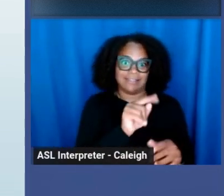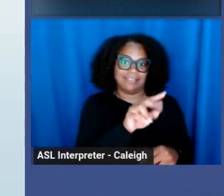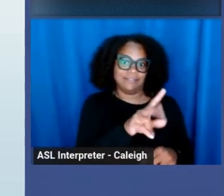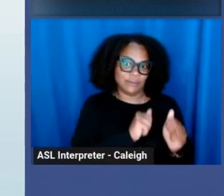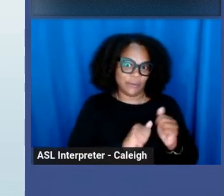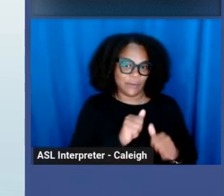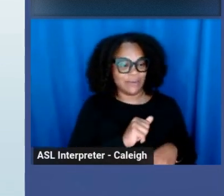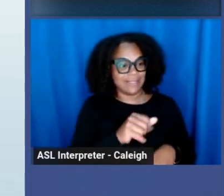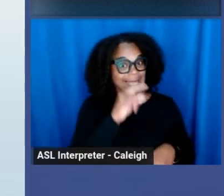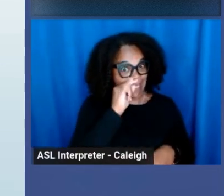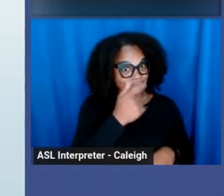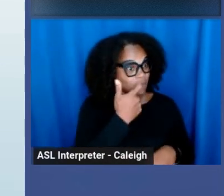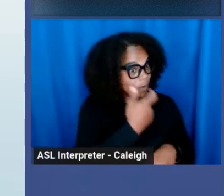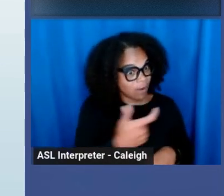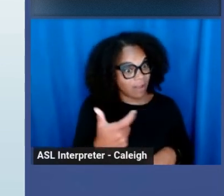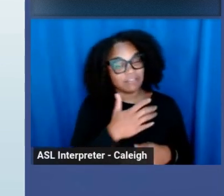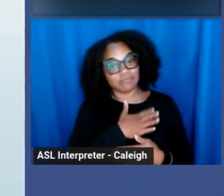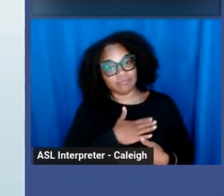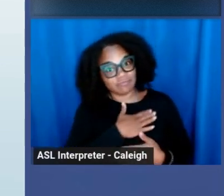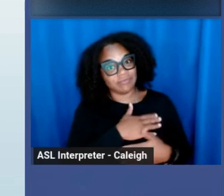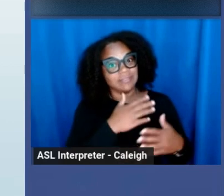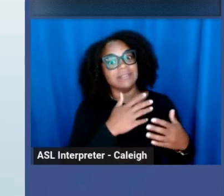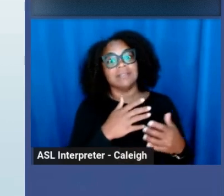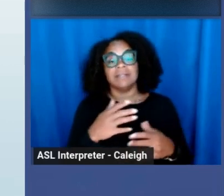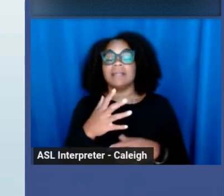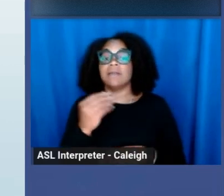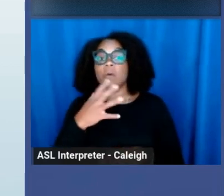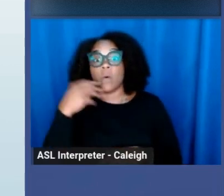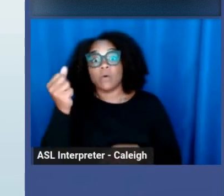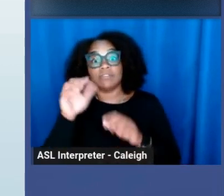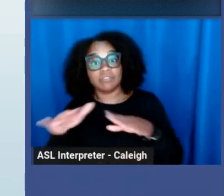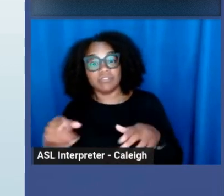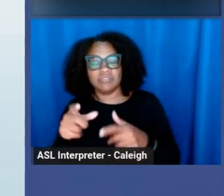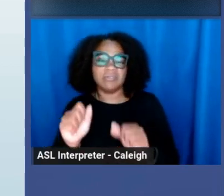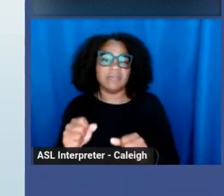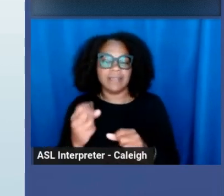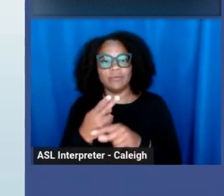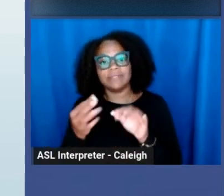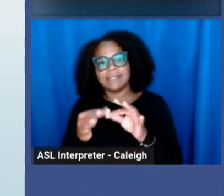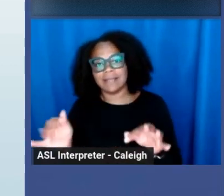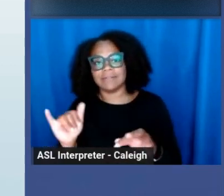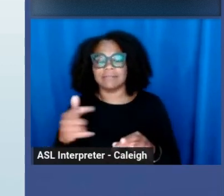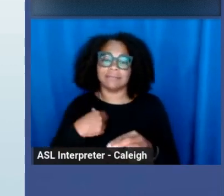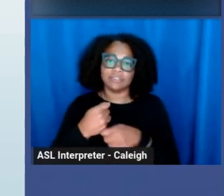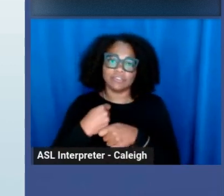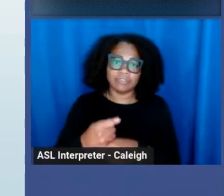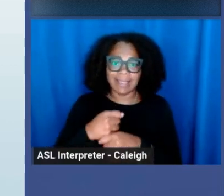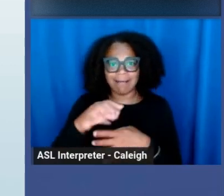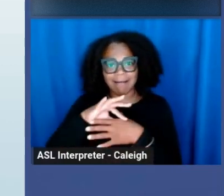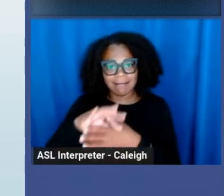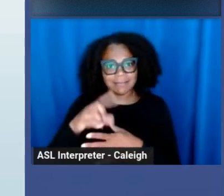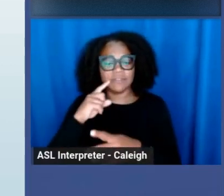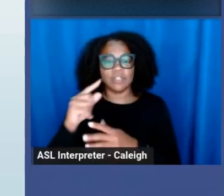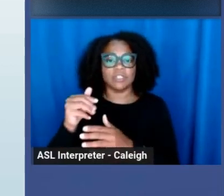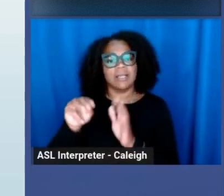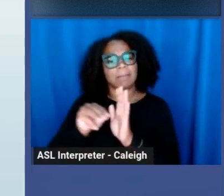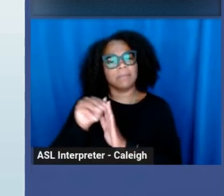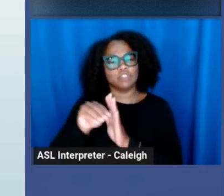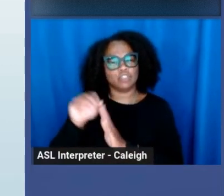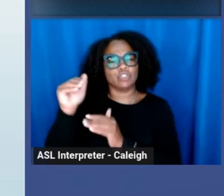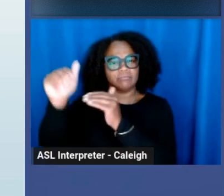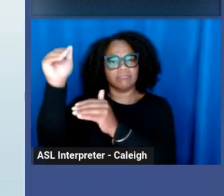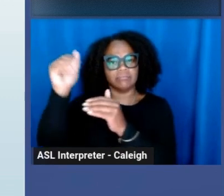kids find entertaining. Whereas with older children, you can talk about creating content for mature audiences and that you're a